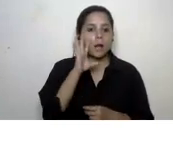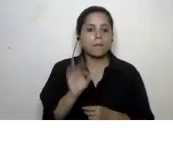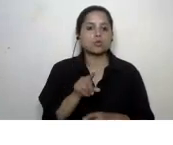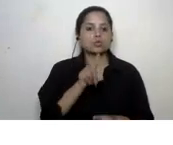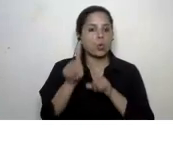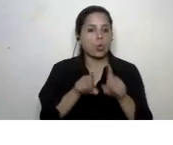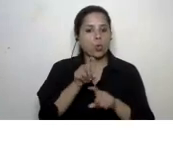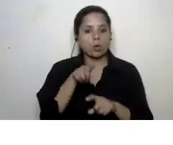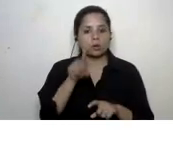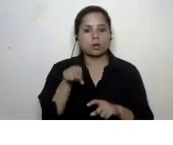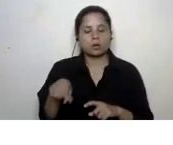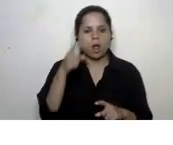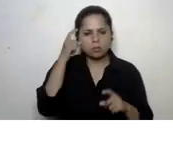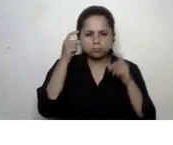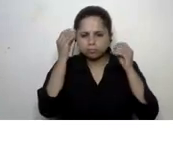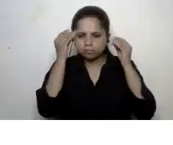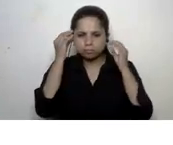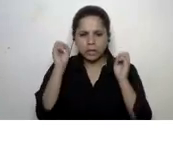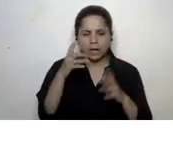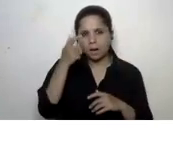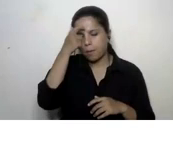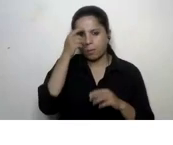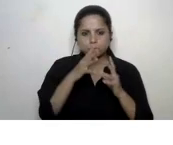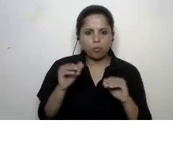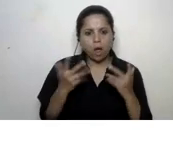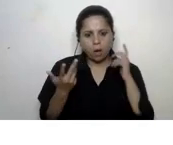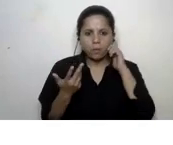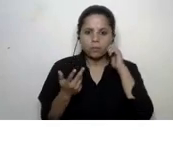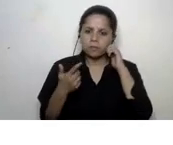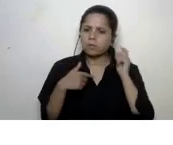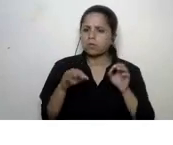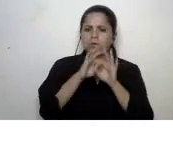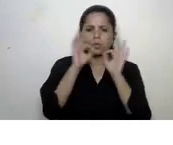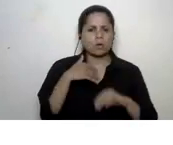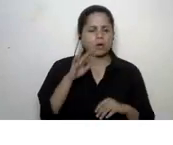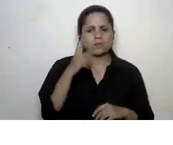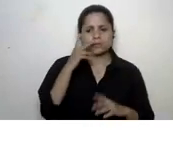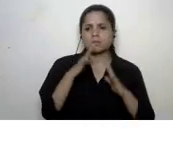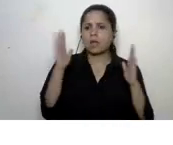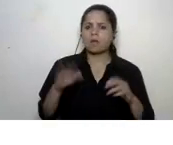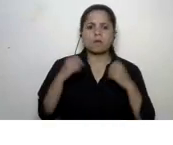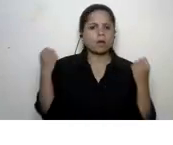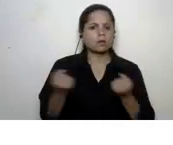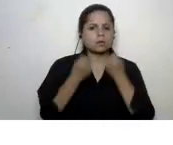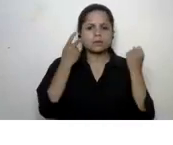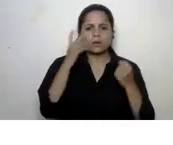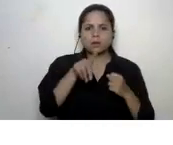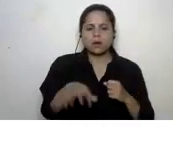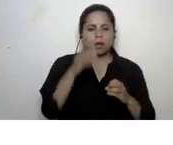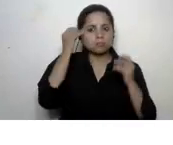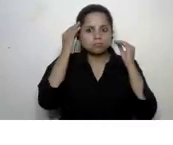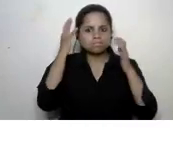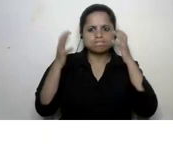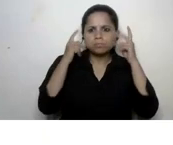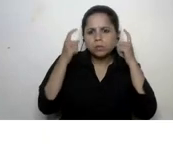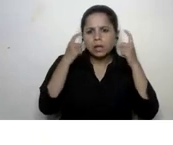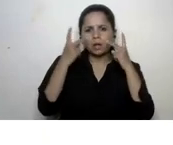which stimulate critical thinking and problem solving problem have already uh seen a lot of activities which stimulate critical thinking and